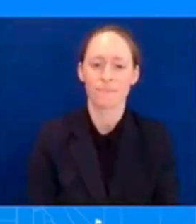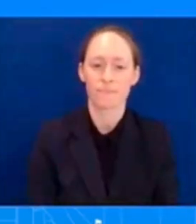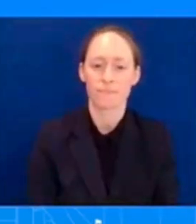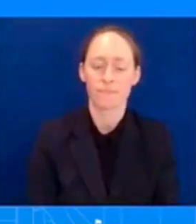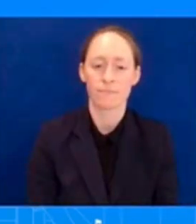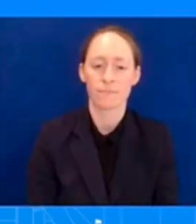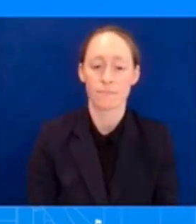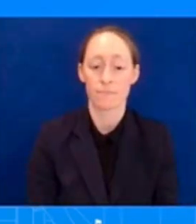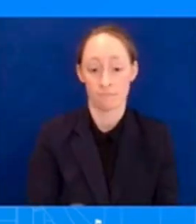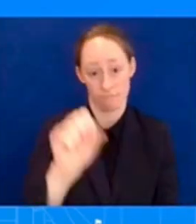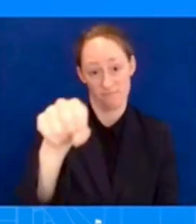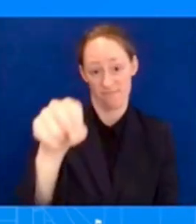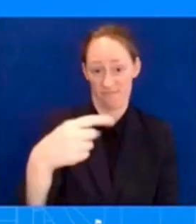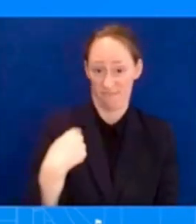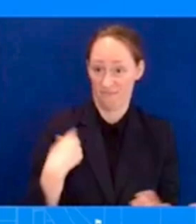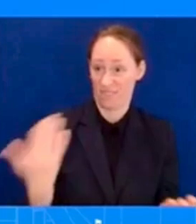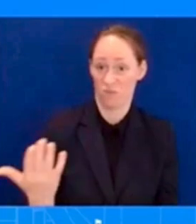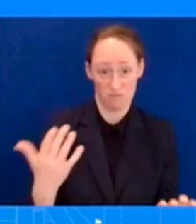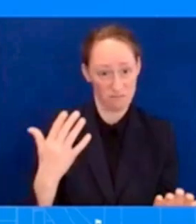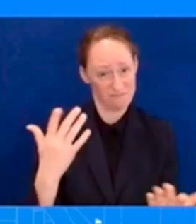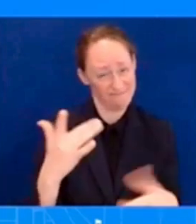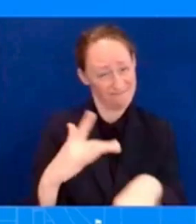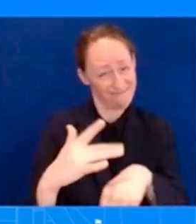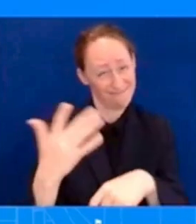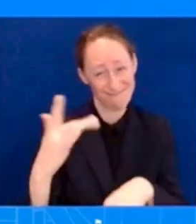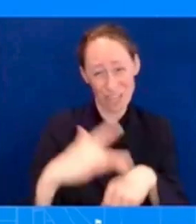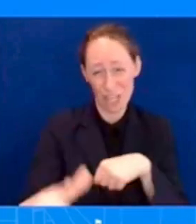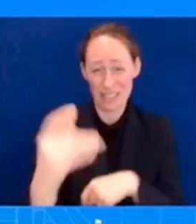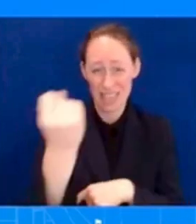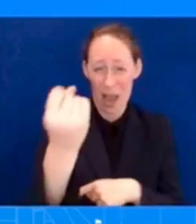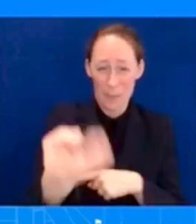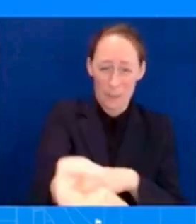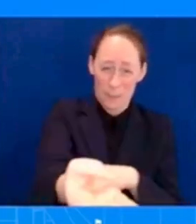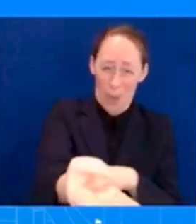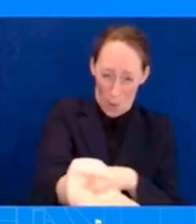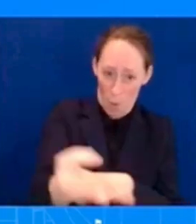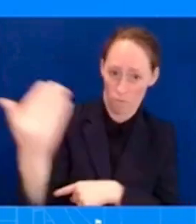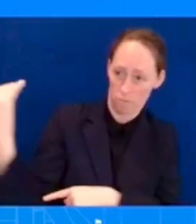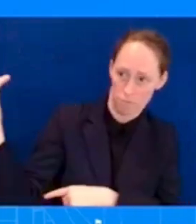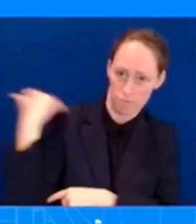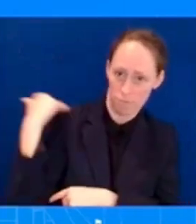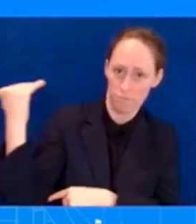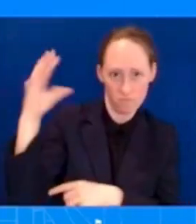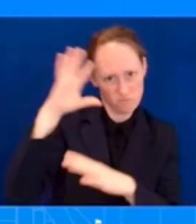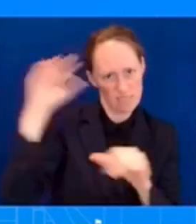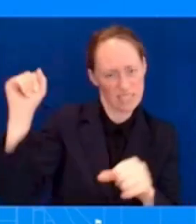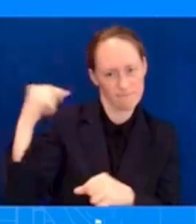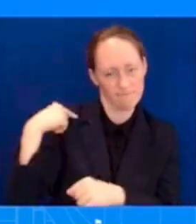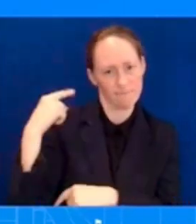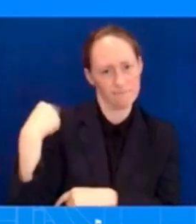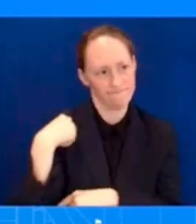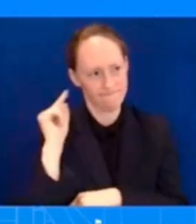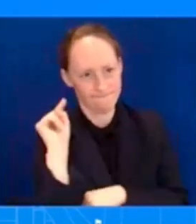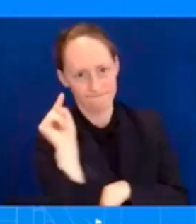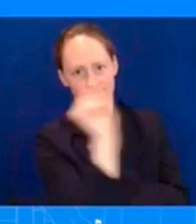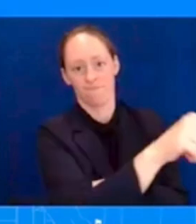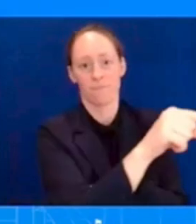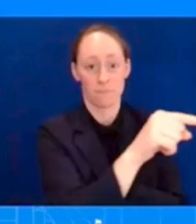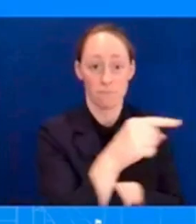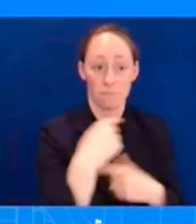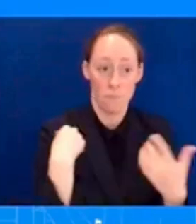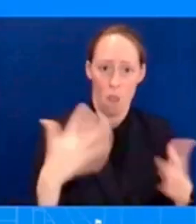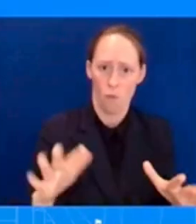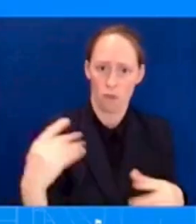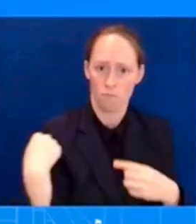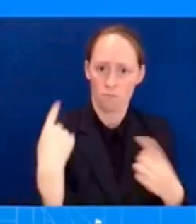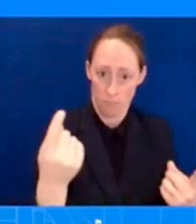at the direction of the president um and it gave me the opportunity to spend two full days uh one full day with governor green and the second full day